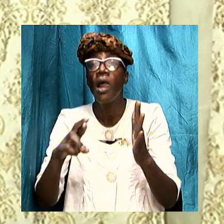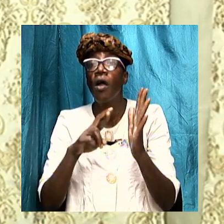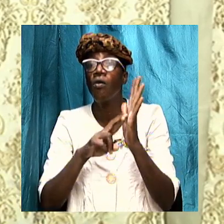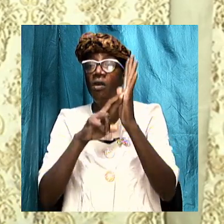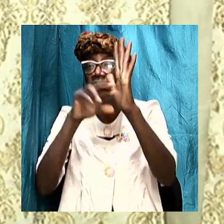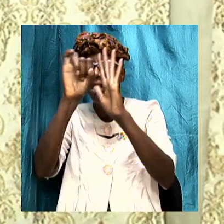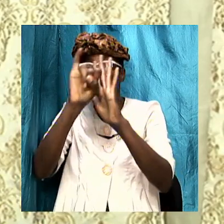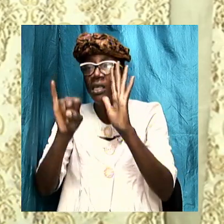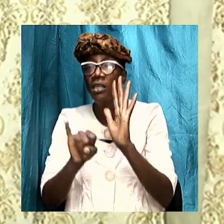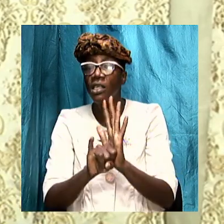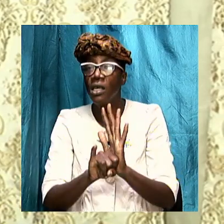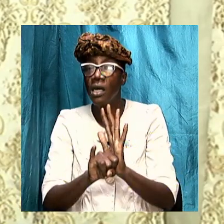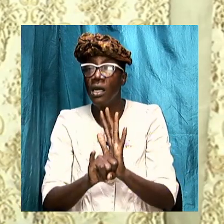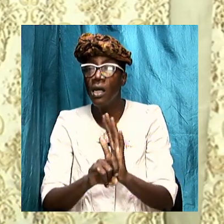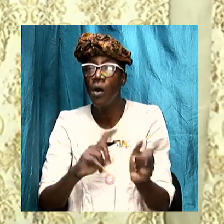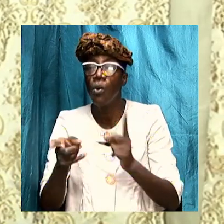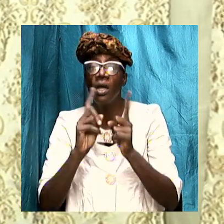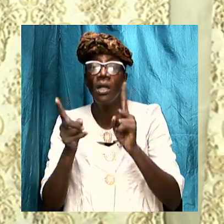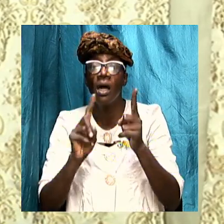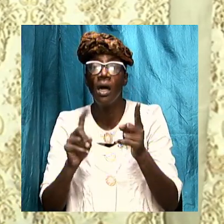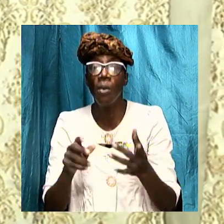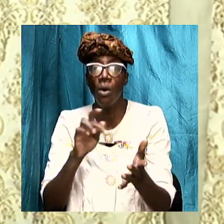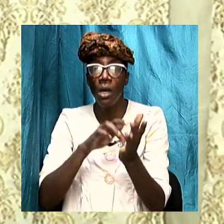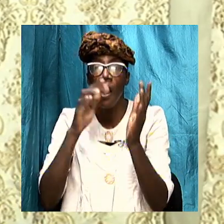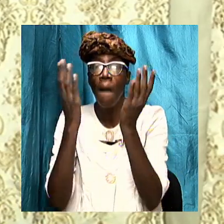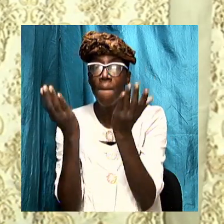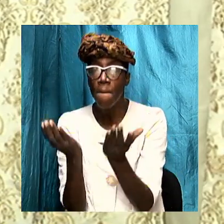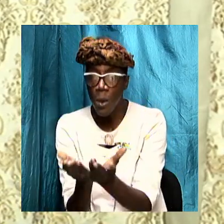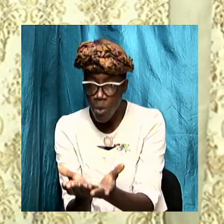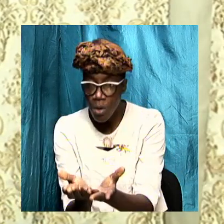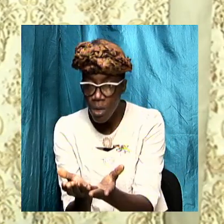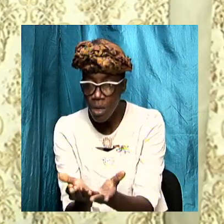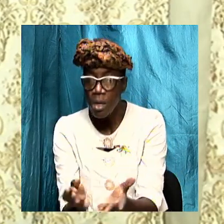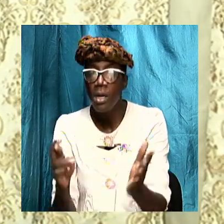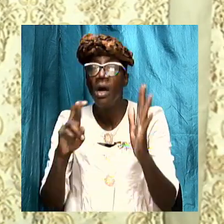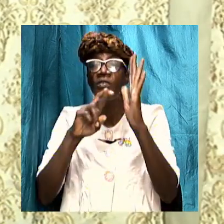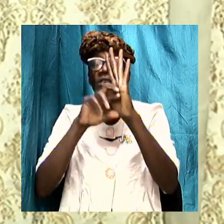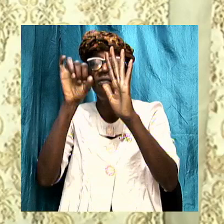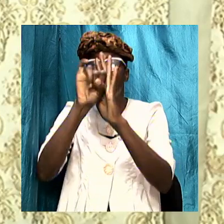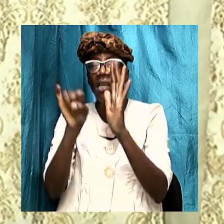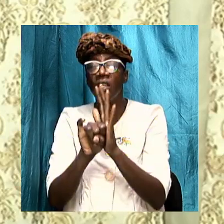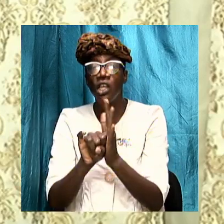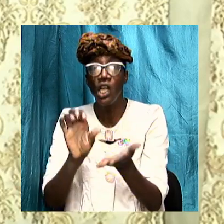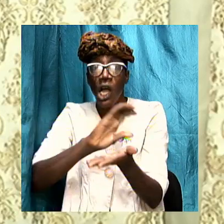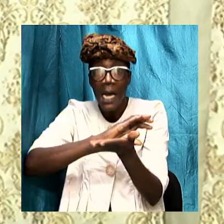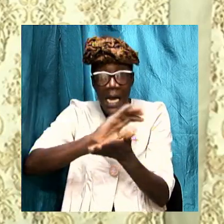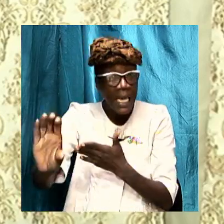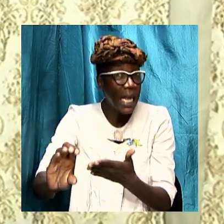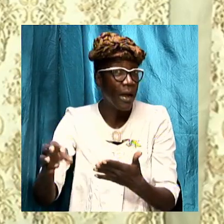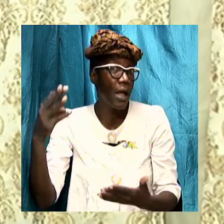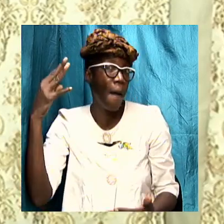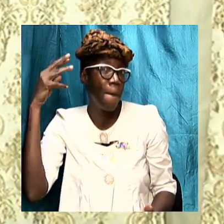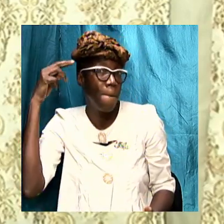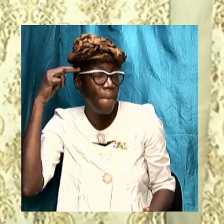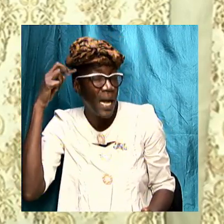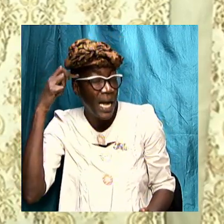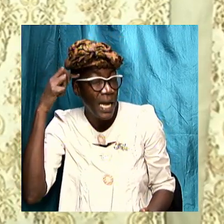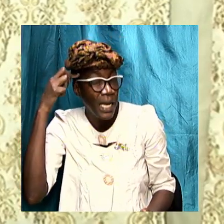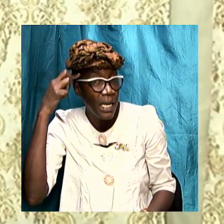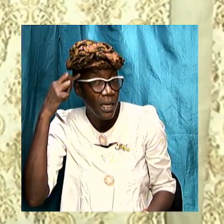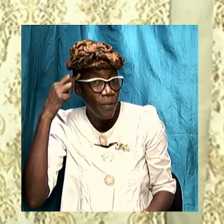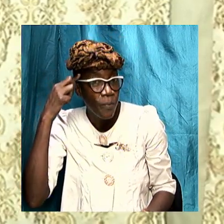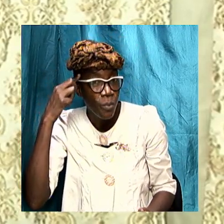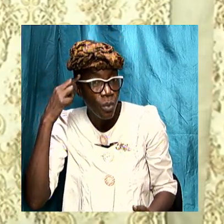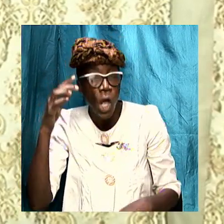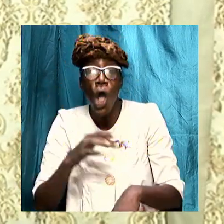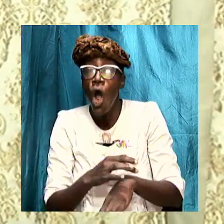when we talk about the book of Revelation I want us to clear our minds somewhat because earlier this year we